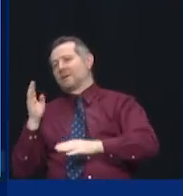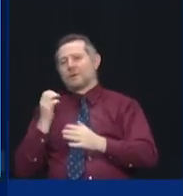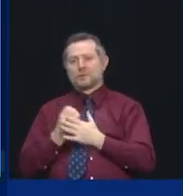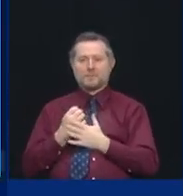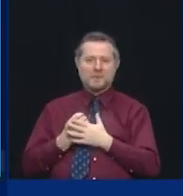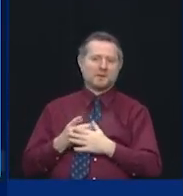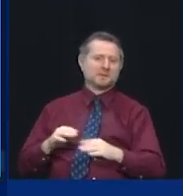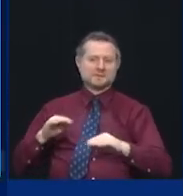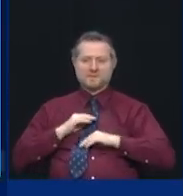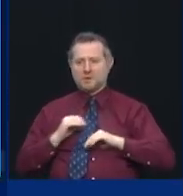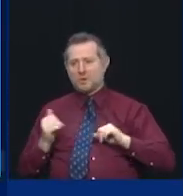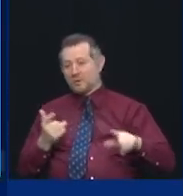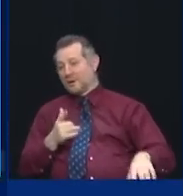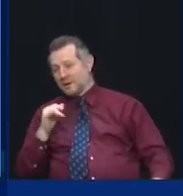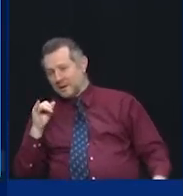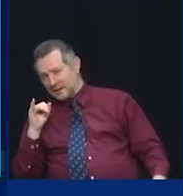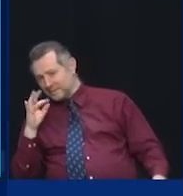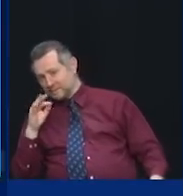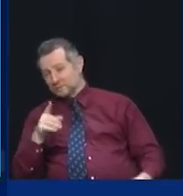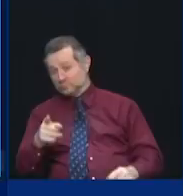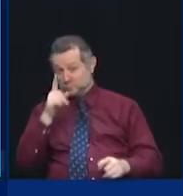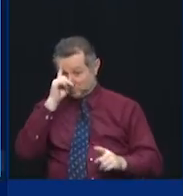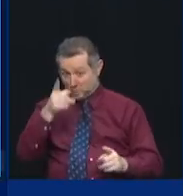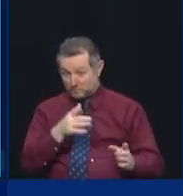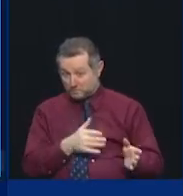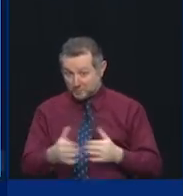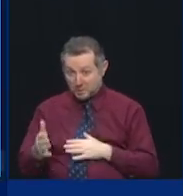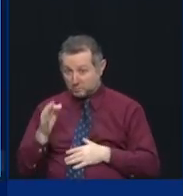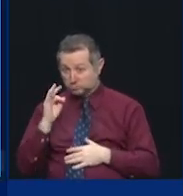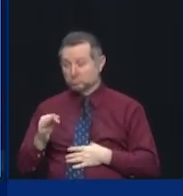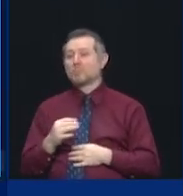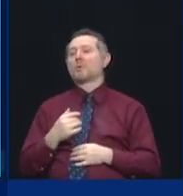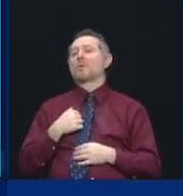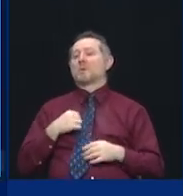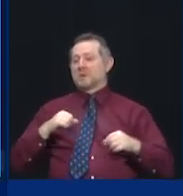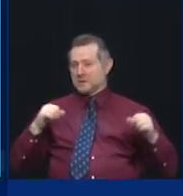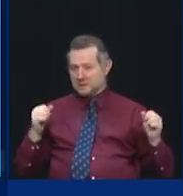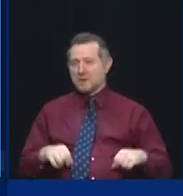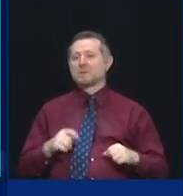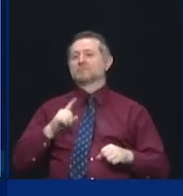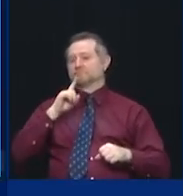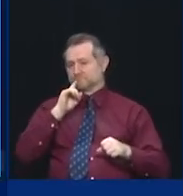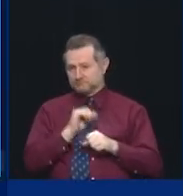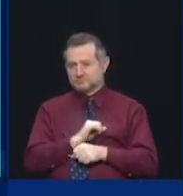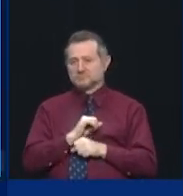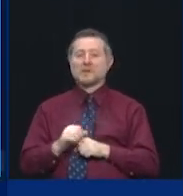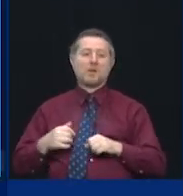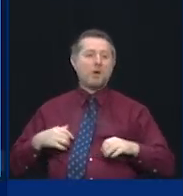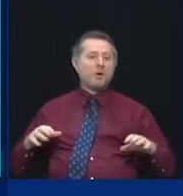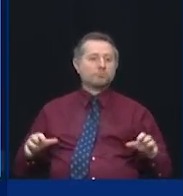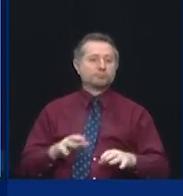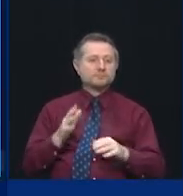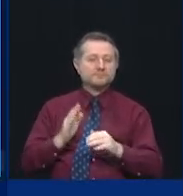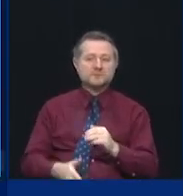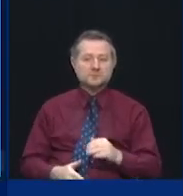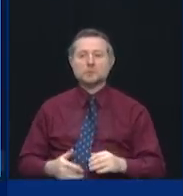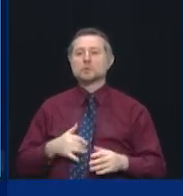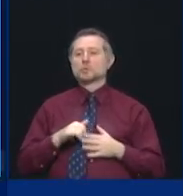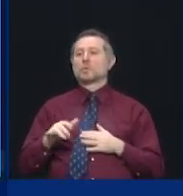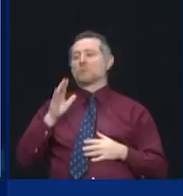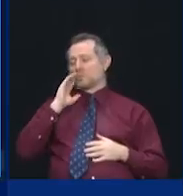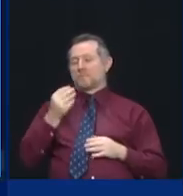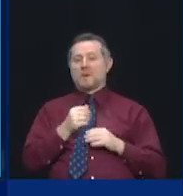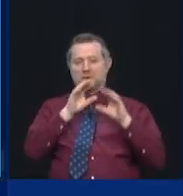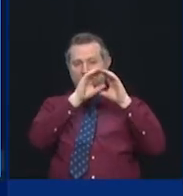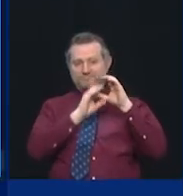and if they're feasible and if you can actually get it done, then New York State will fund it. We've done this